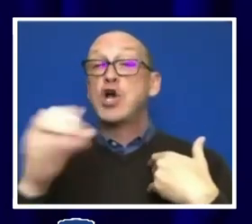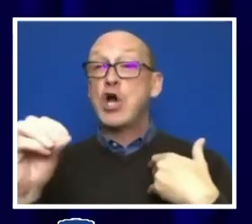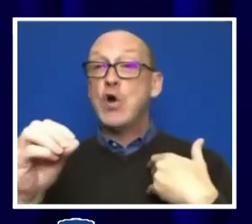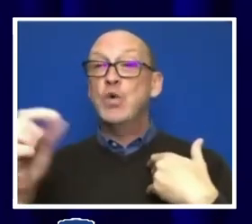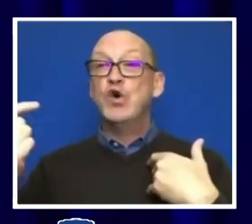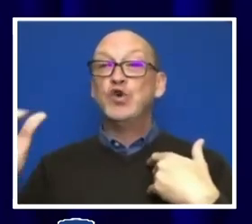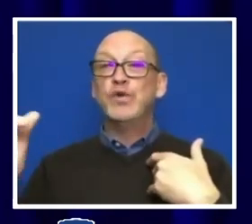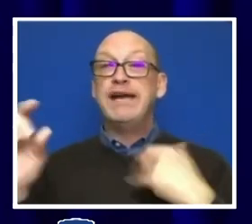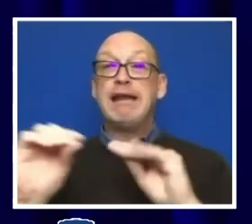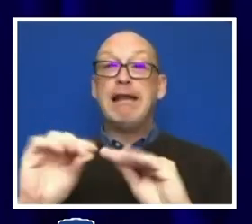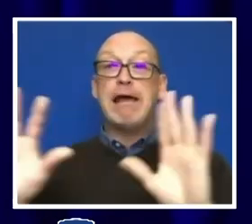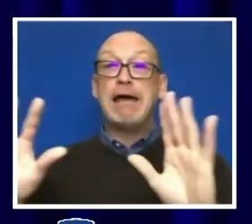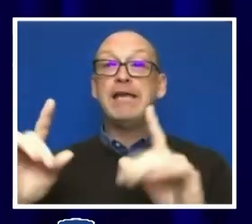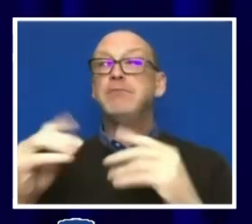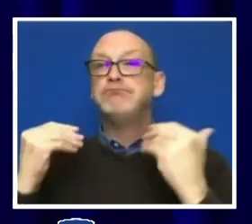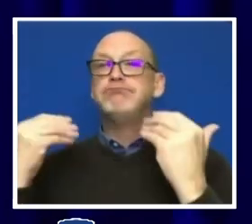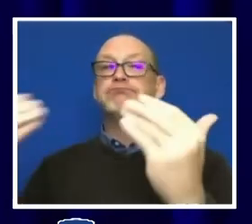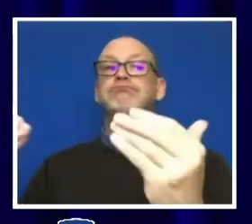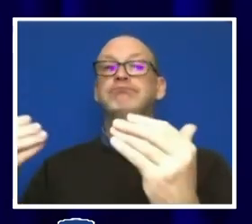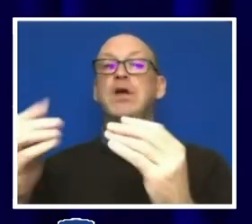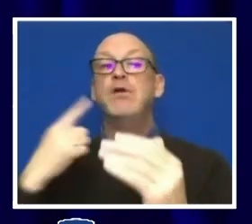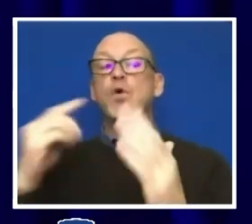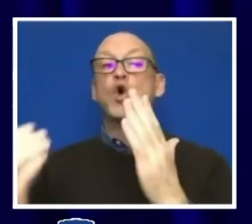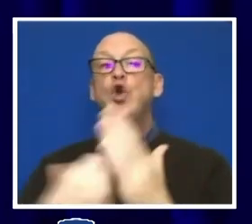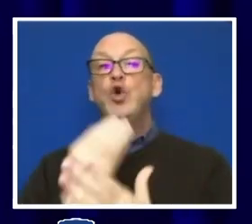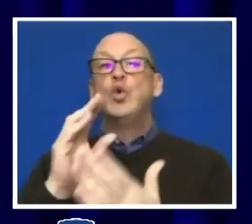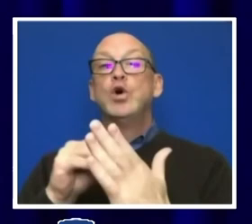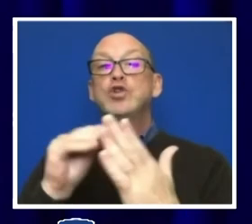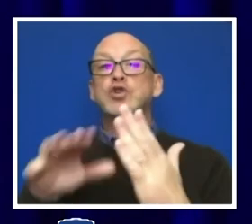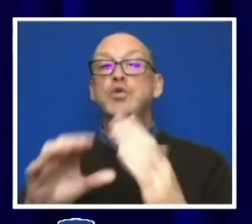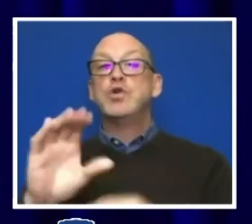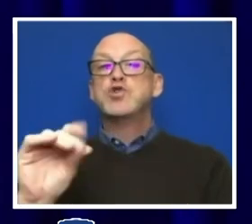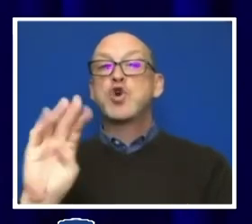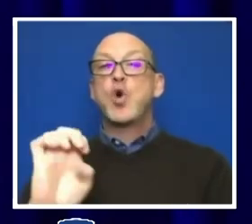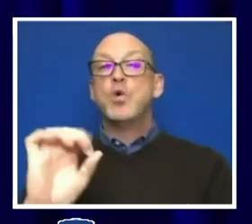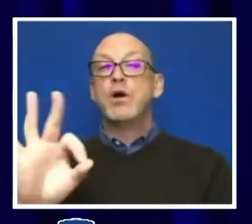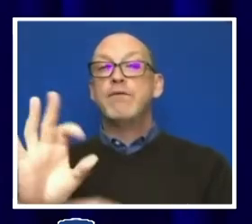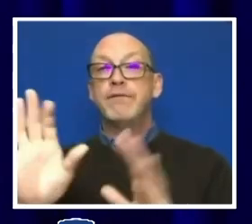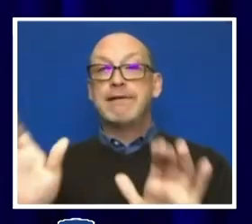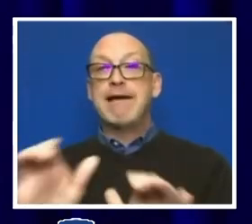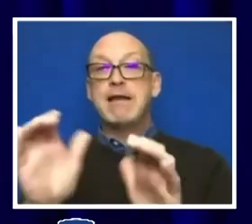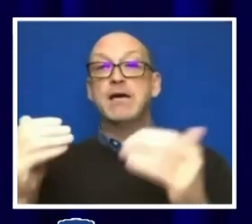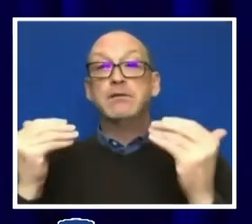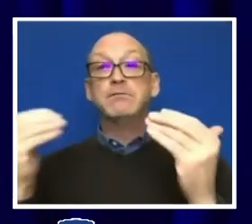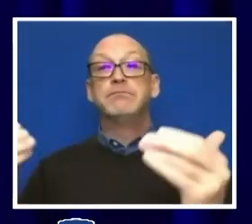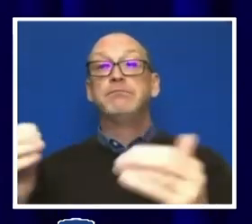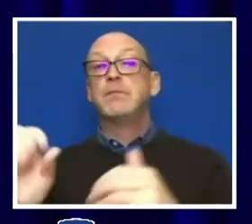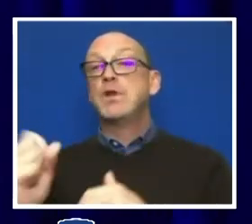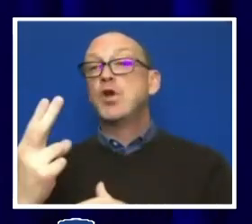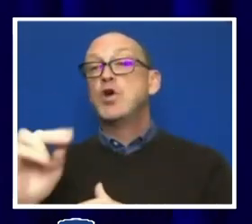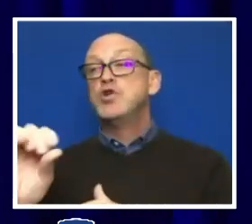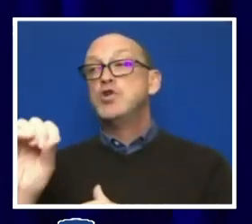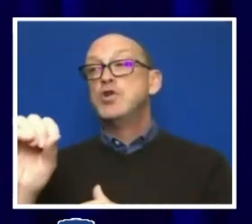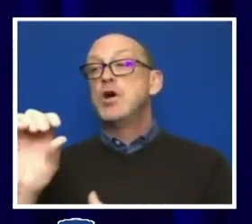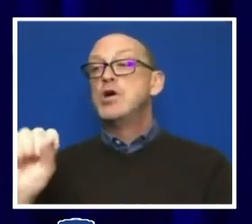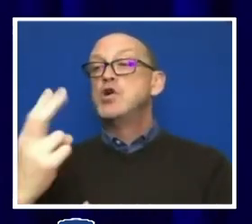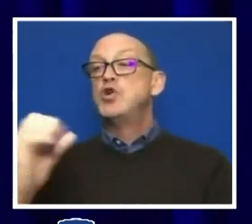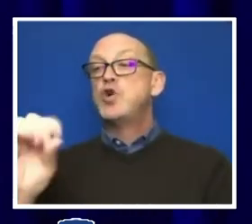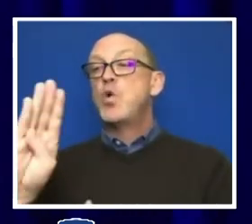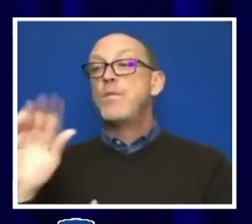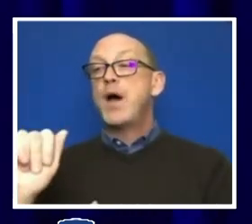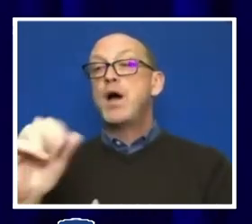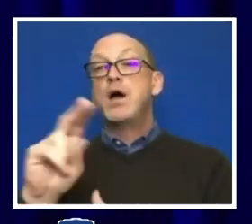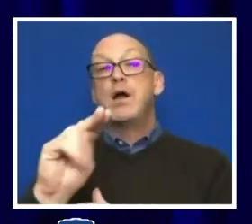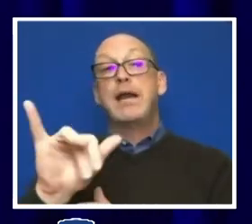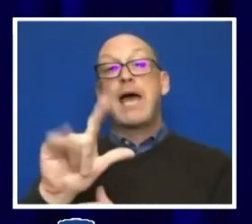new Student Code of Conduct to go forward. So, Shoba or Nyla, perhaps you could comment on